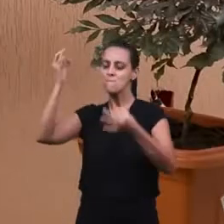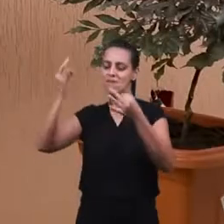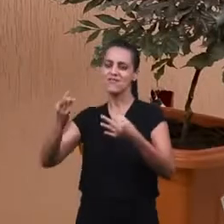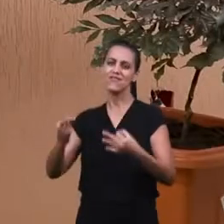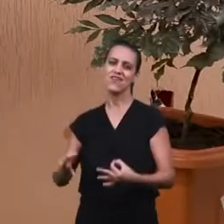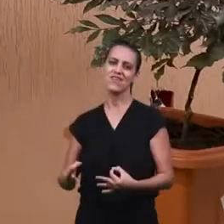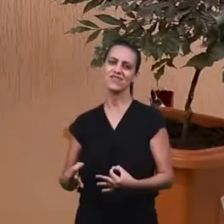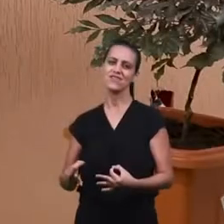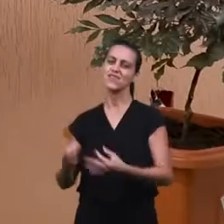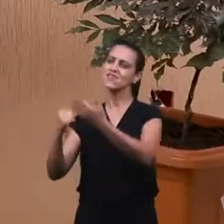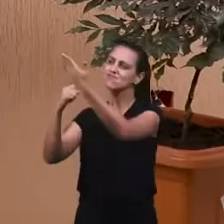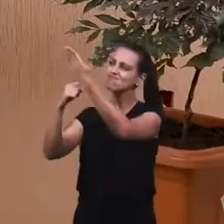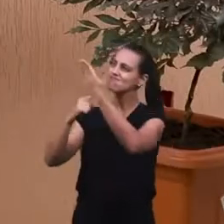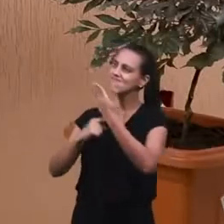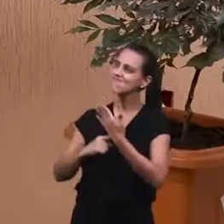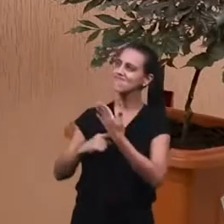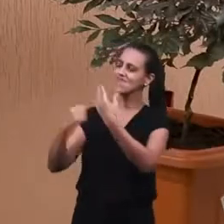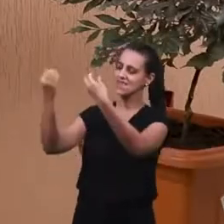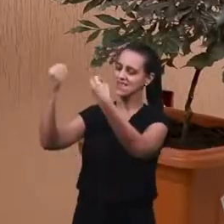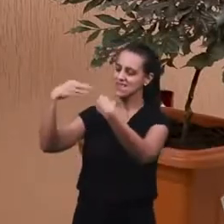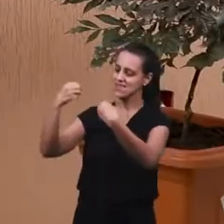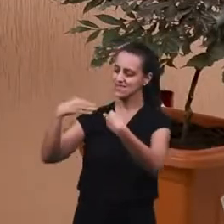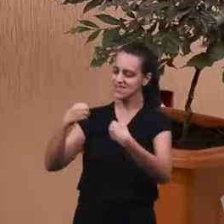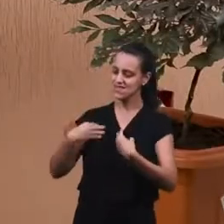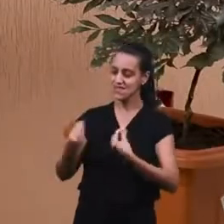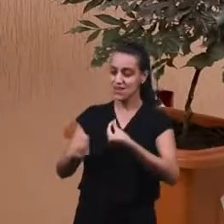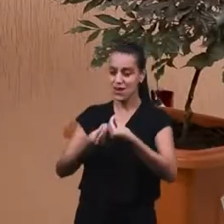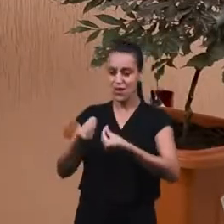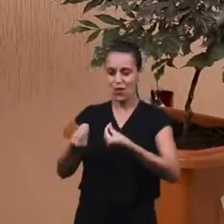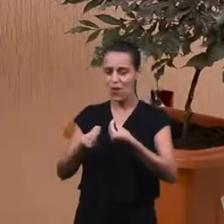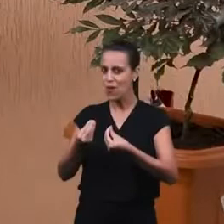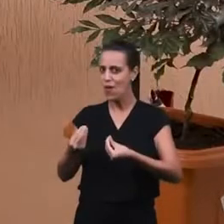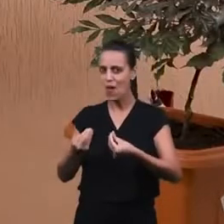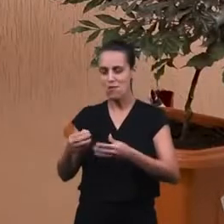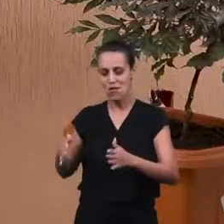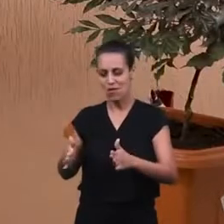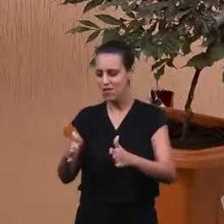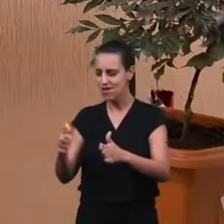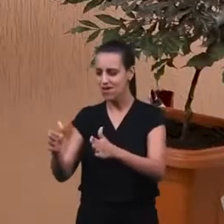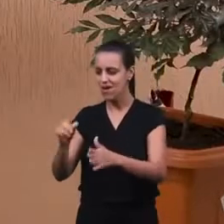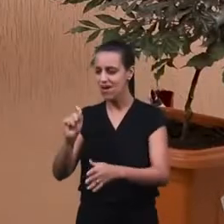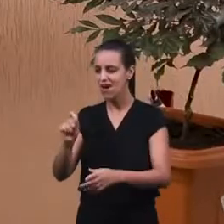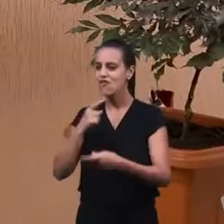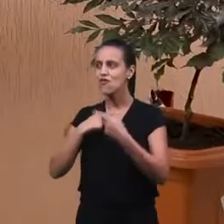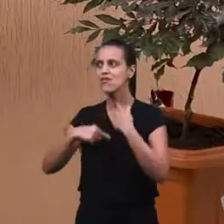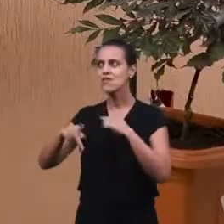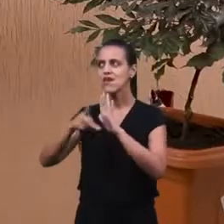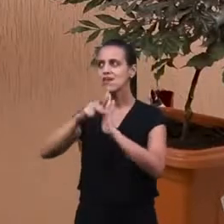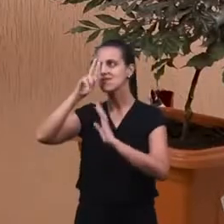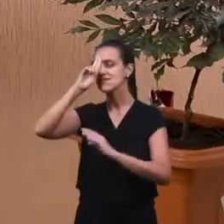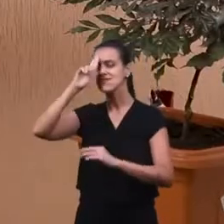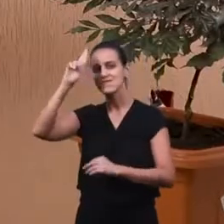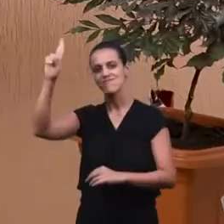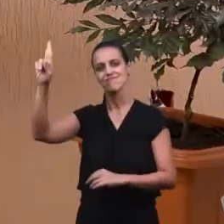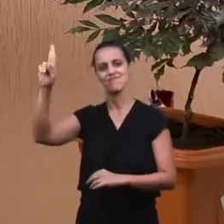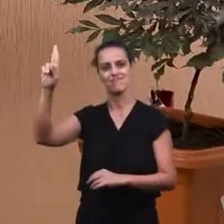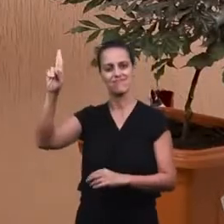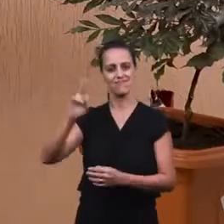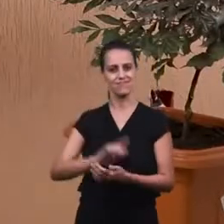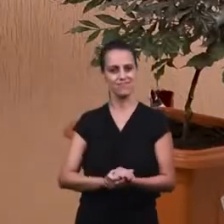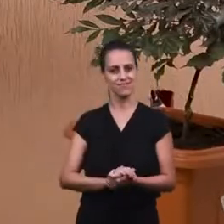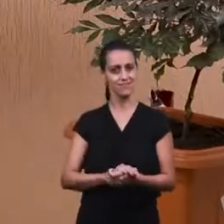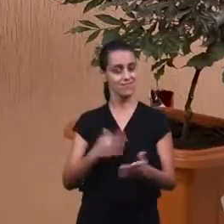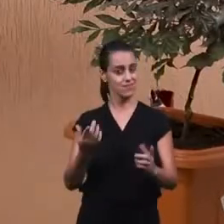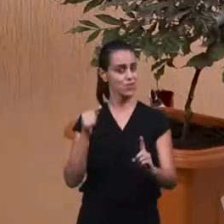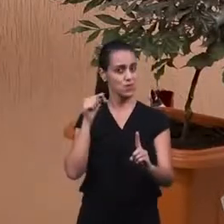Compensates us. For our flaws. And teaches us. The real way. Of what the Lord. Wants. For the church. So. The